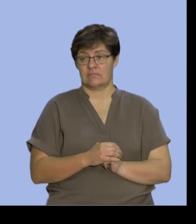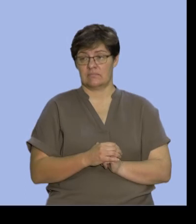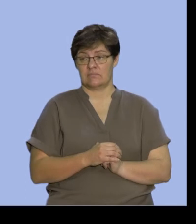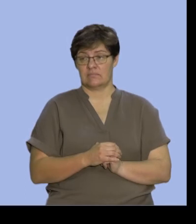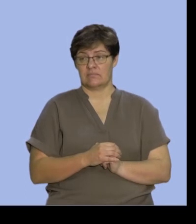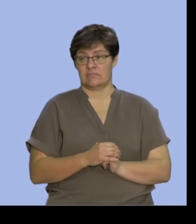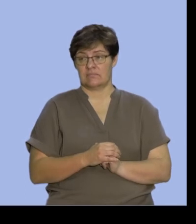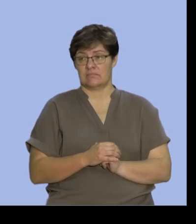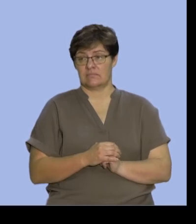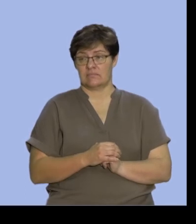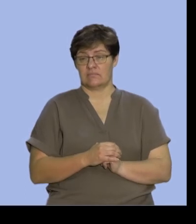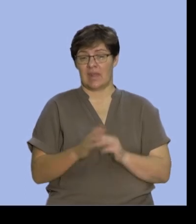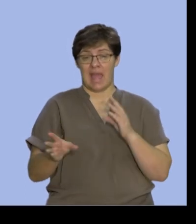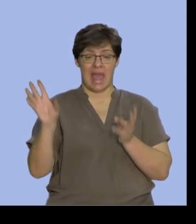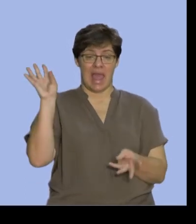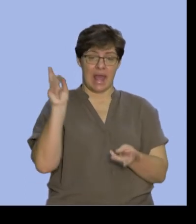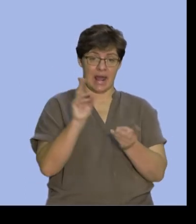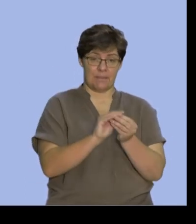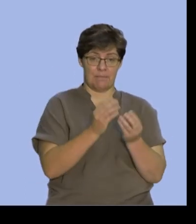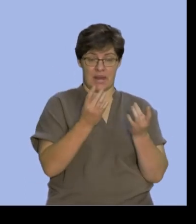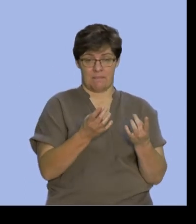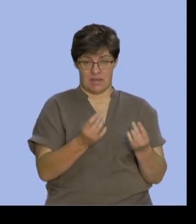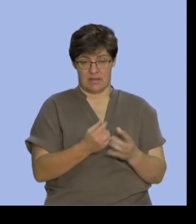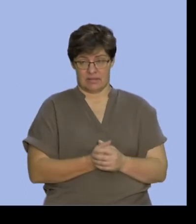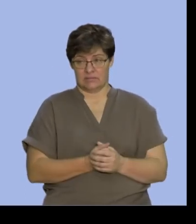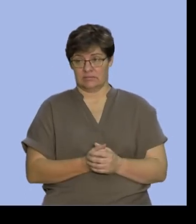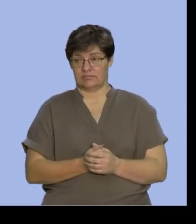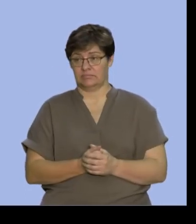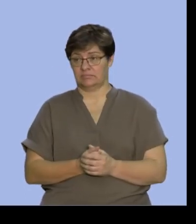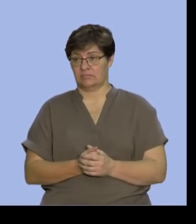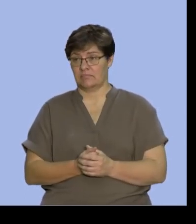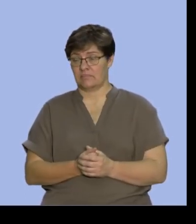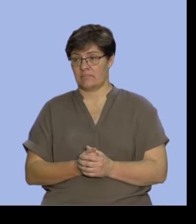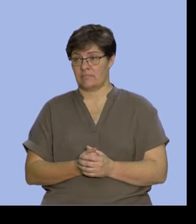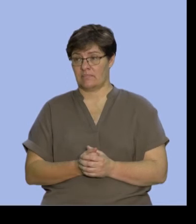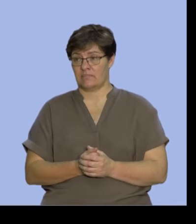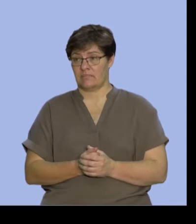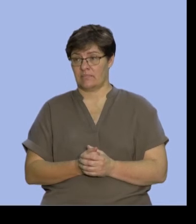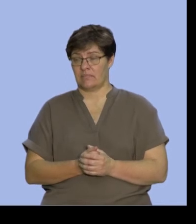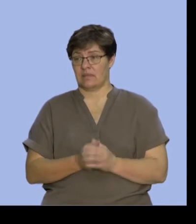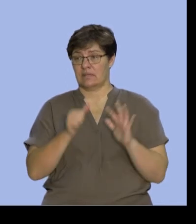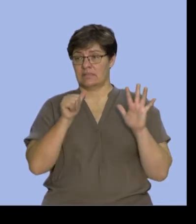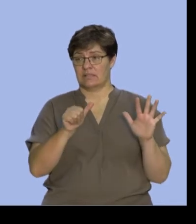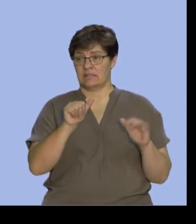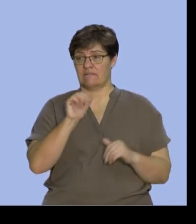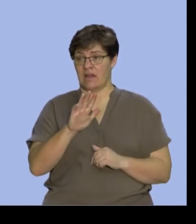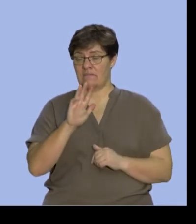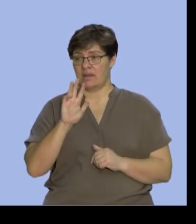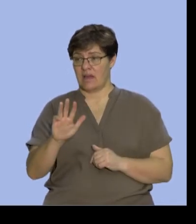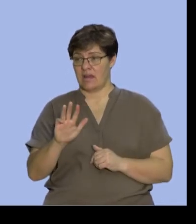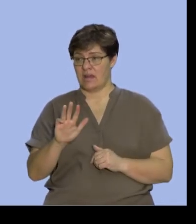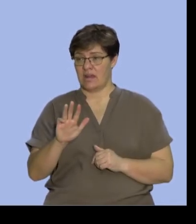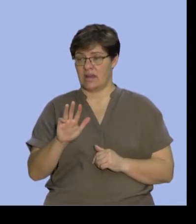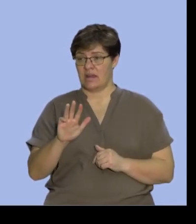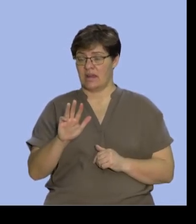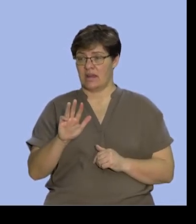we're going to add all the numbers together. So the 6, 5, and 9. I think you can see 6 and 5 is